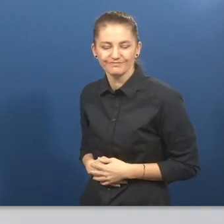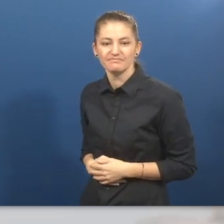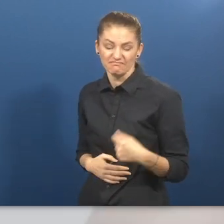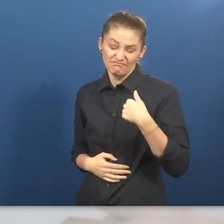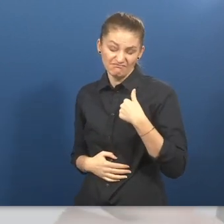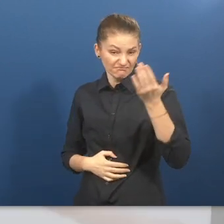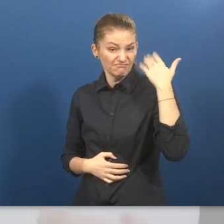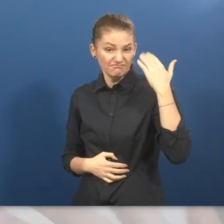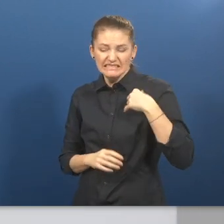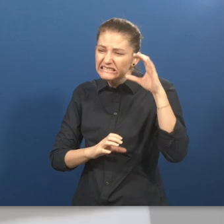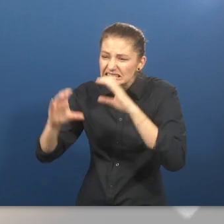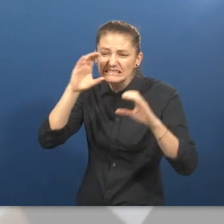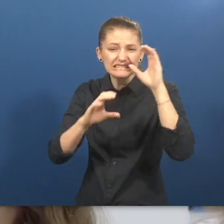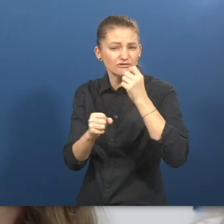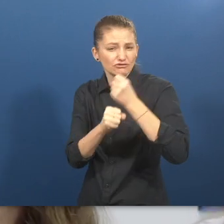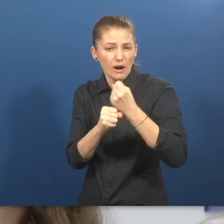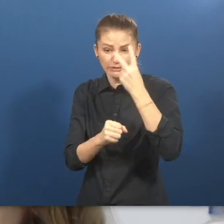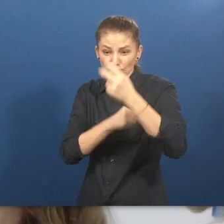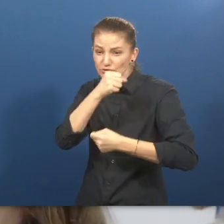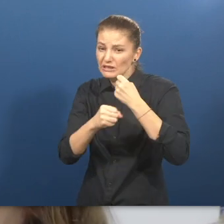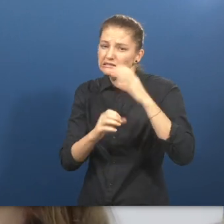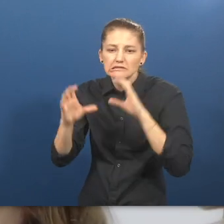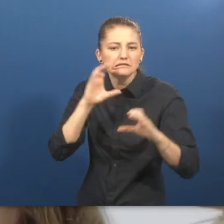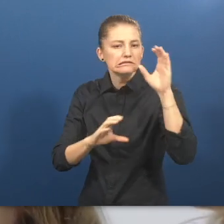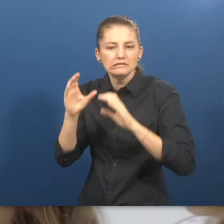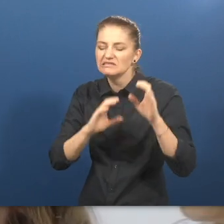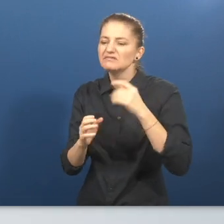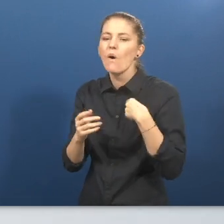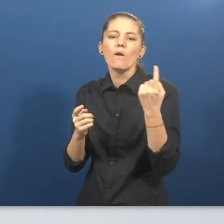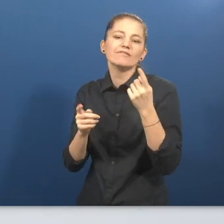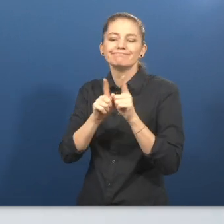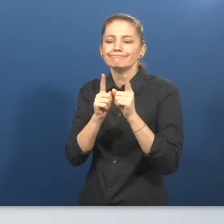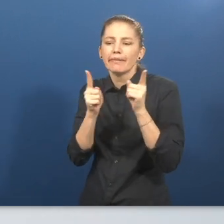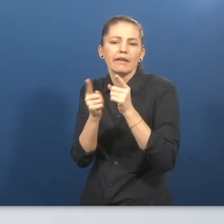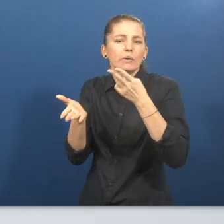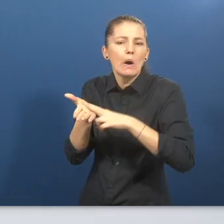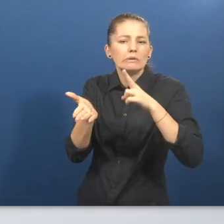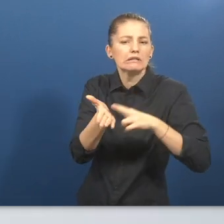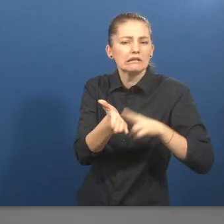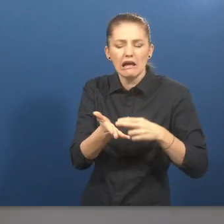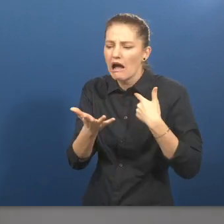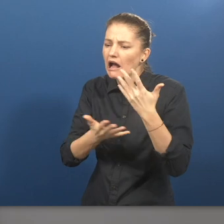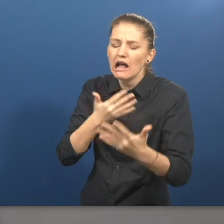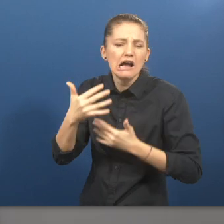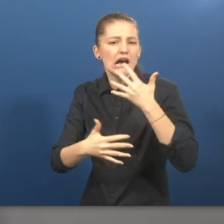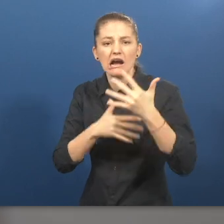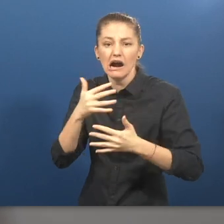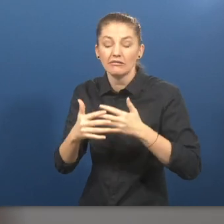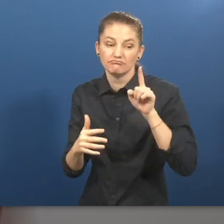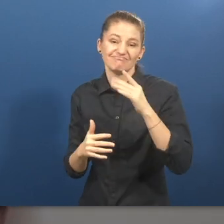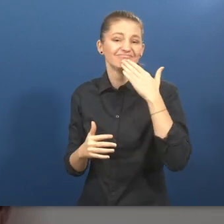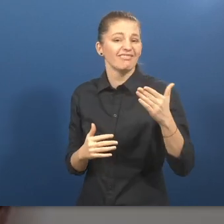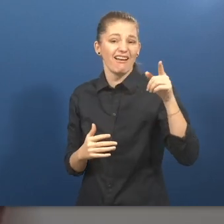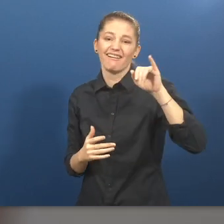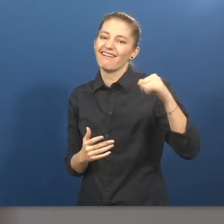was looking for a job for two years i was only hired on civil